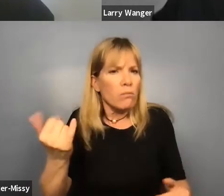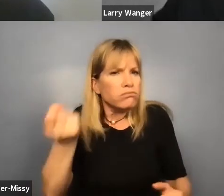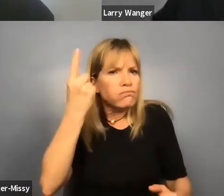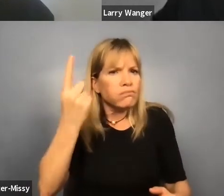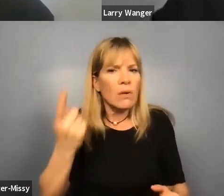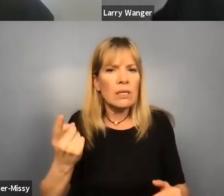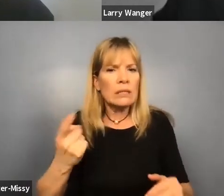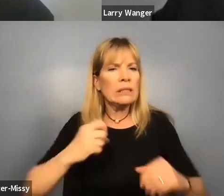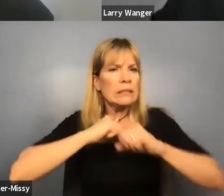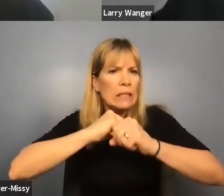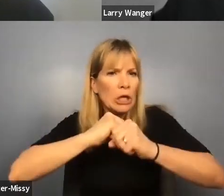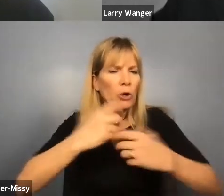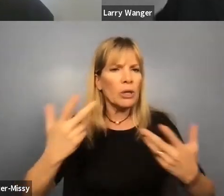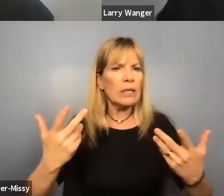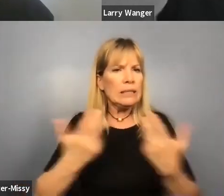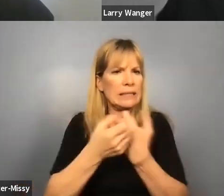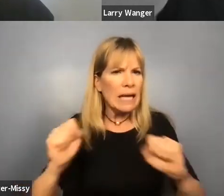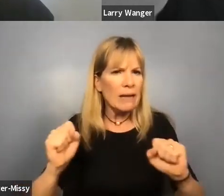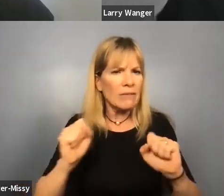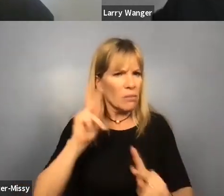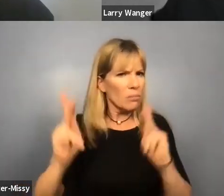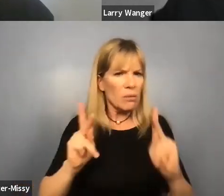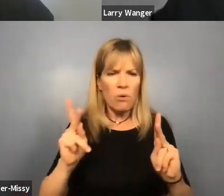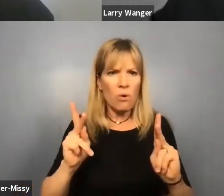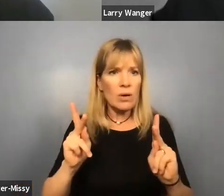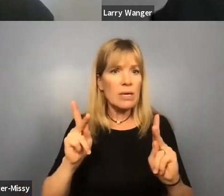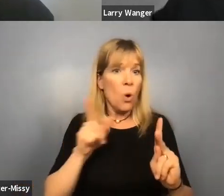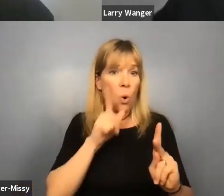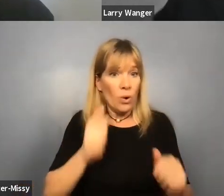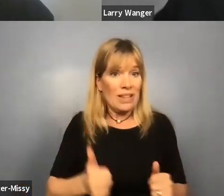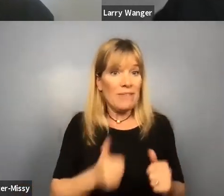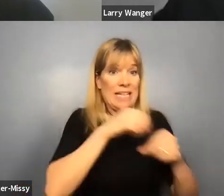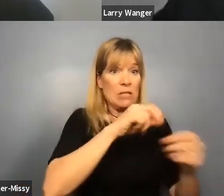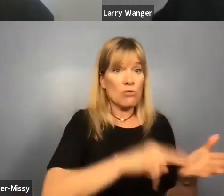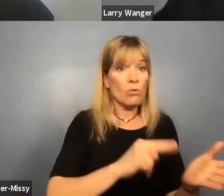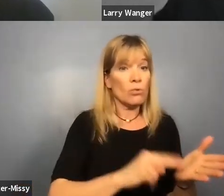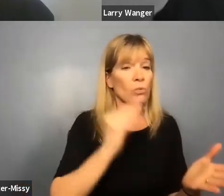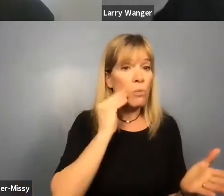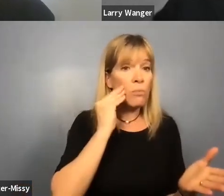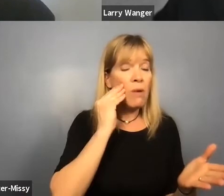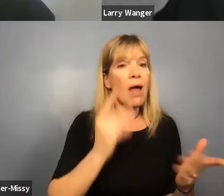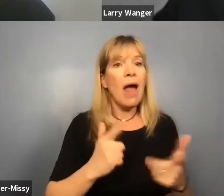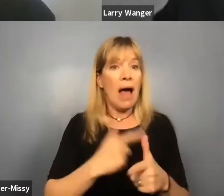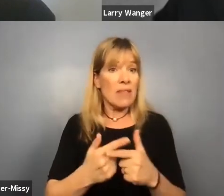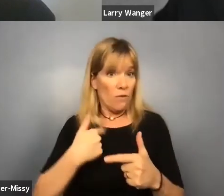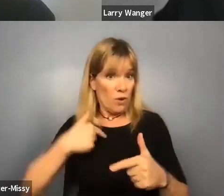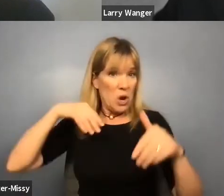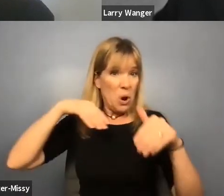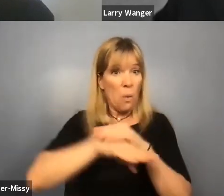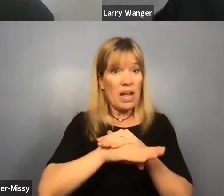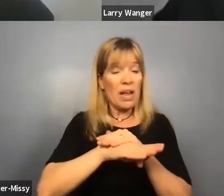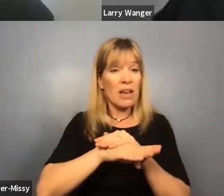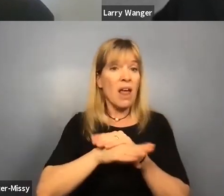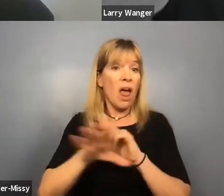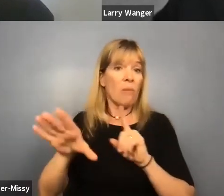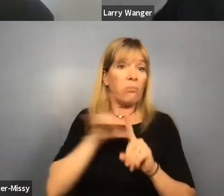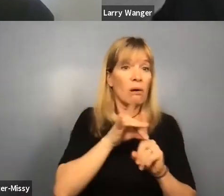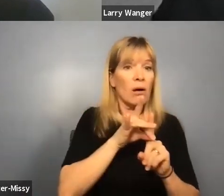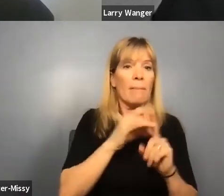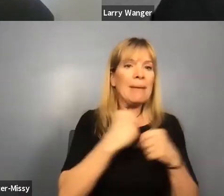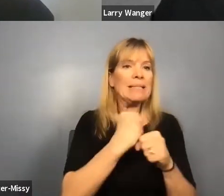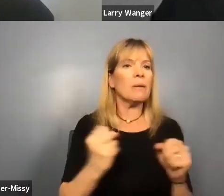the security and safety of folks living there and, and increasing the risk of bringing, bringing COVID in certainly